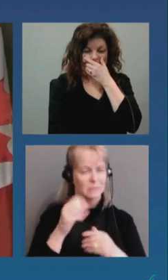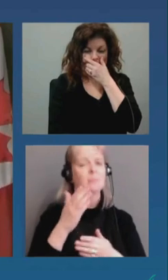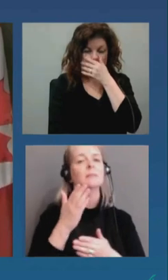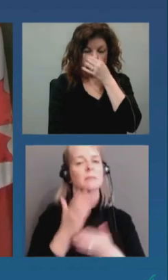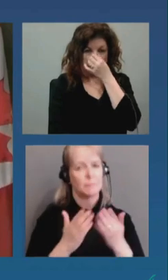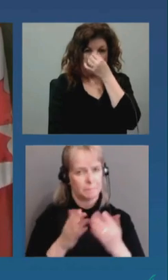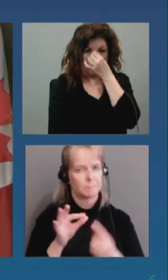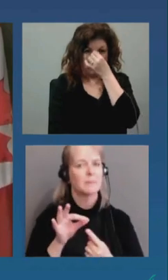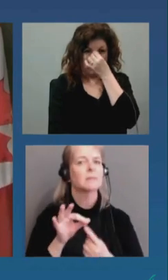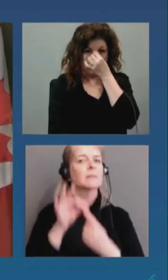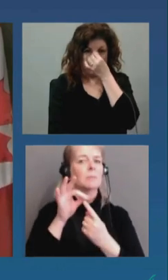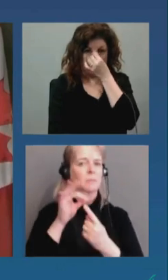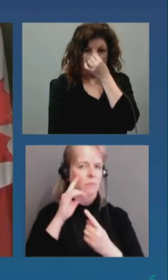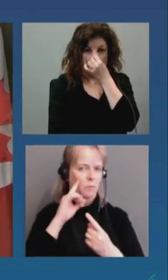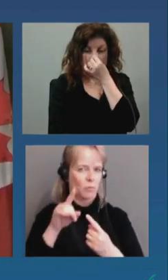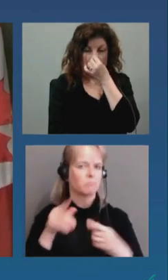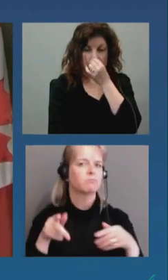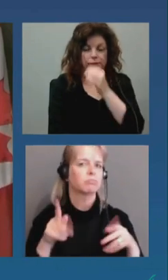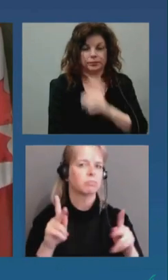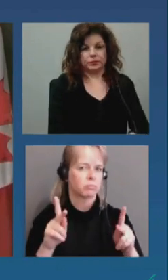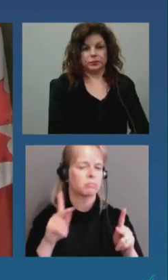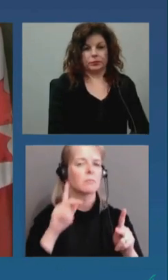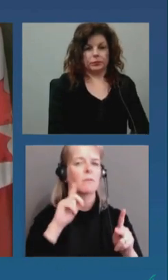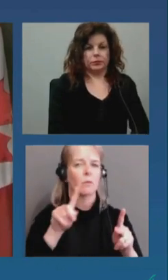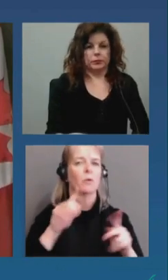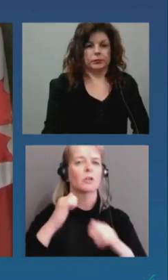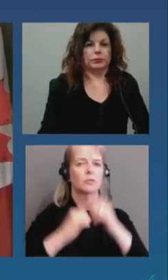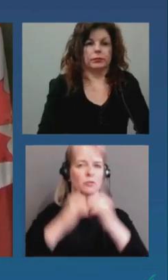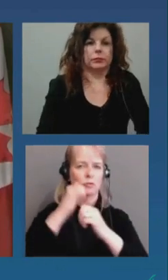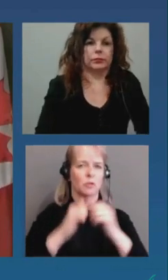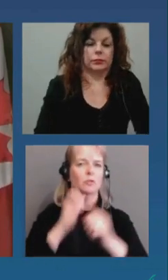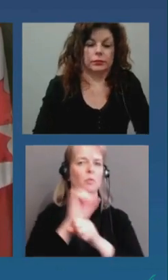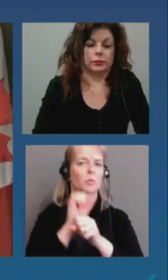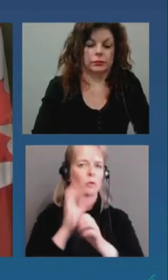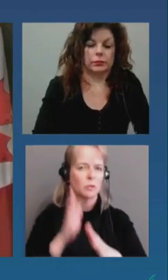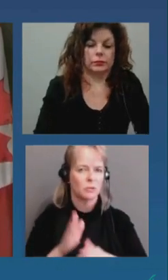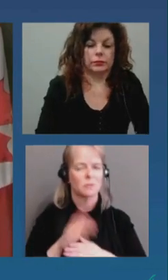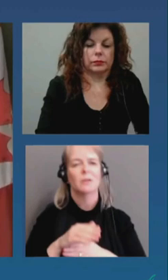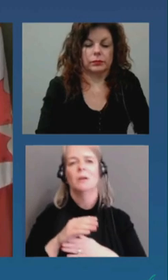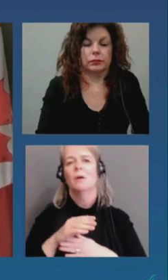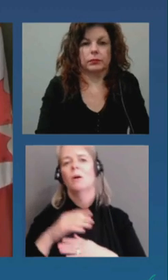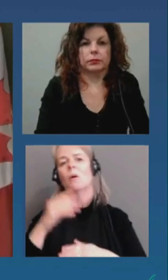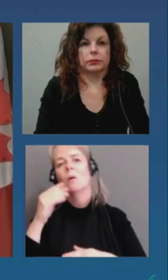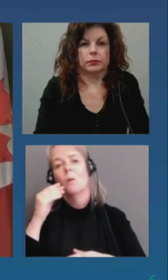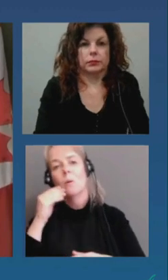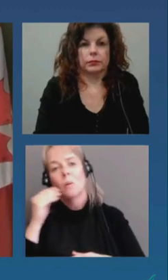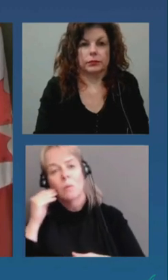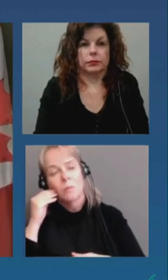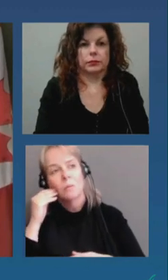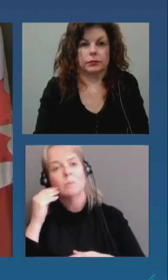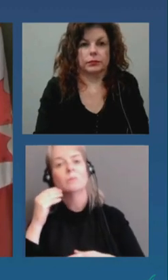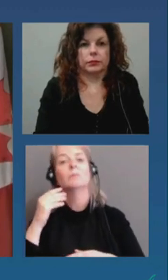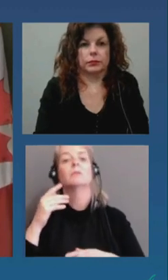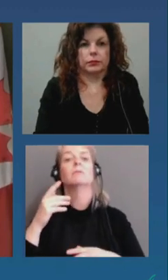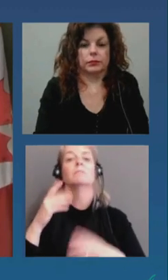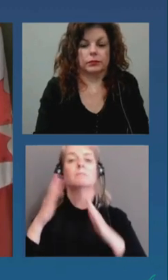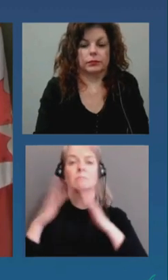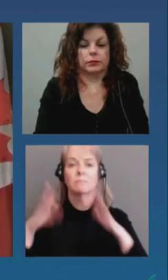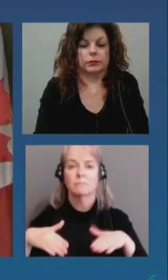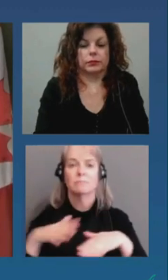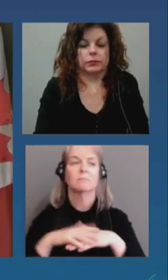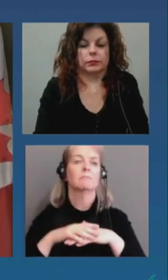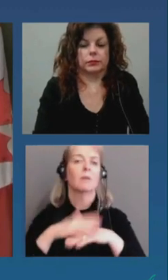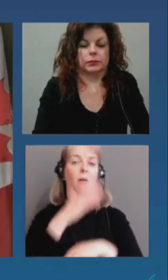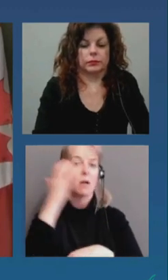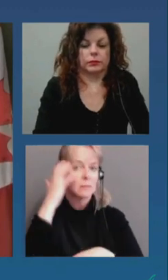indicated, residential homes, projects for hospitals, long-term care facilities, and you mentioned our LRT are